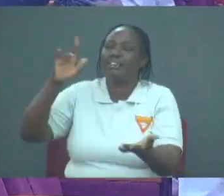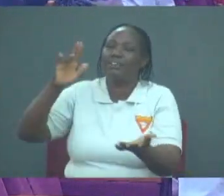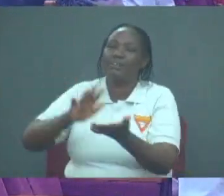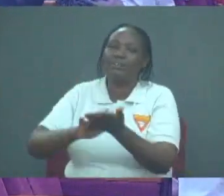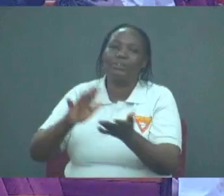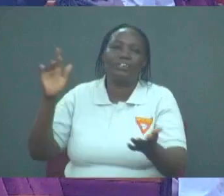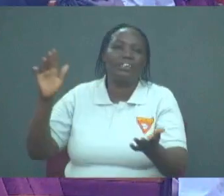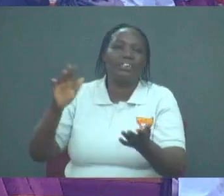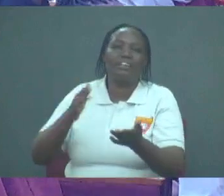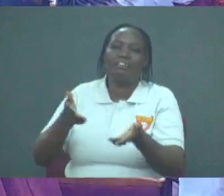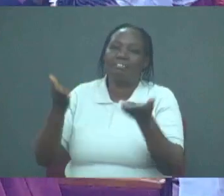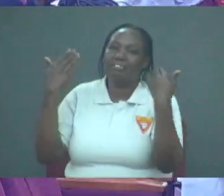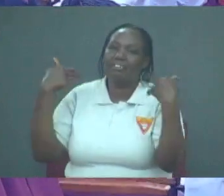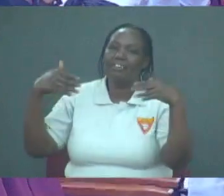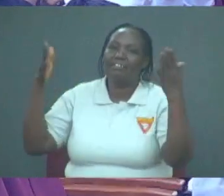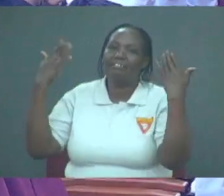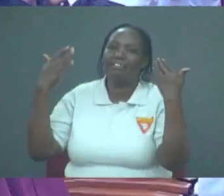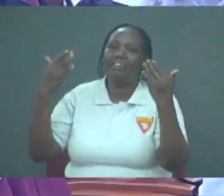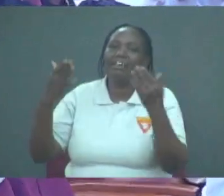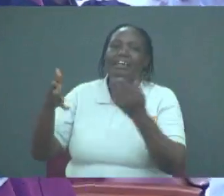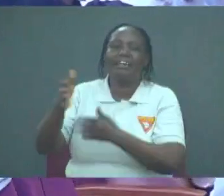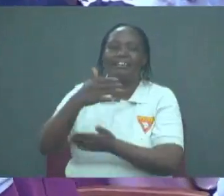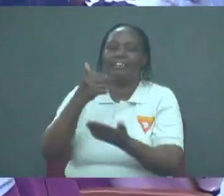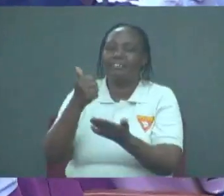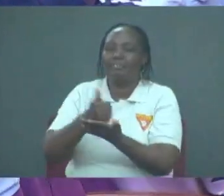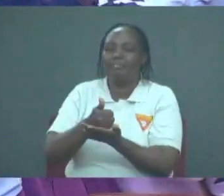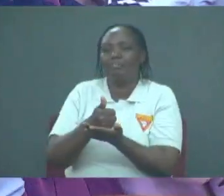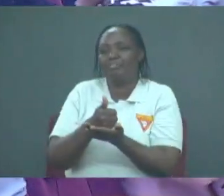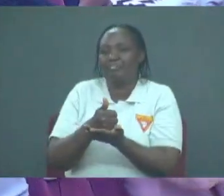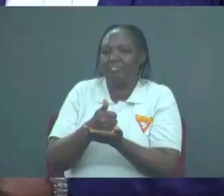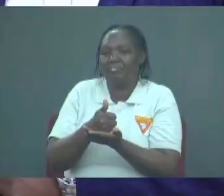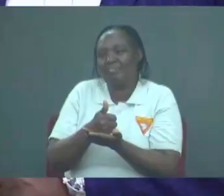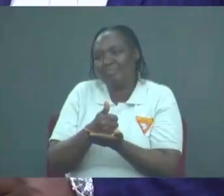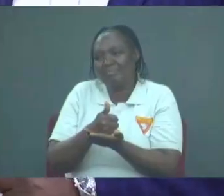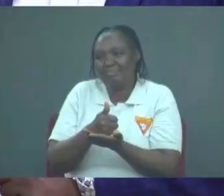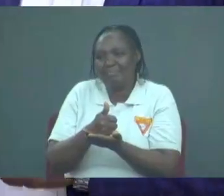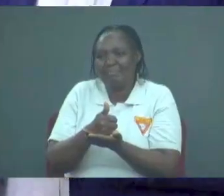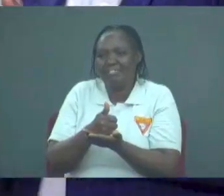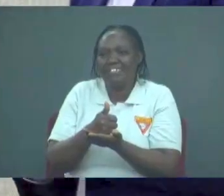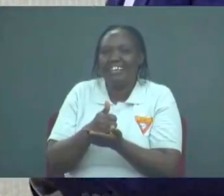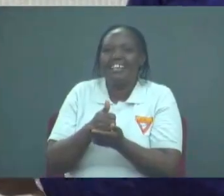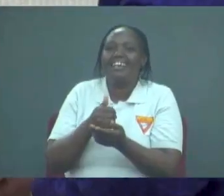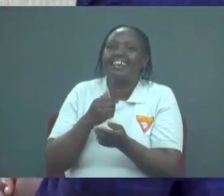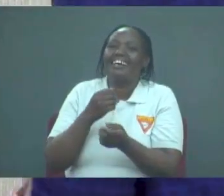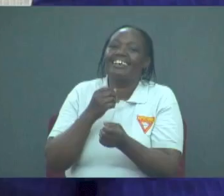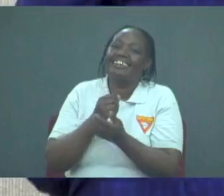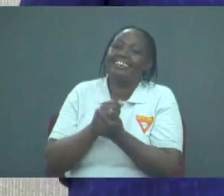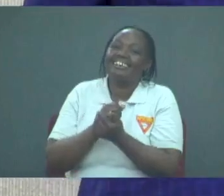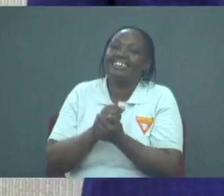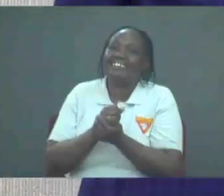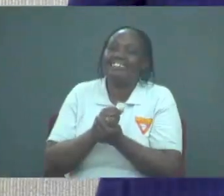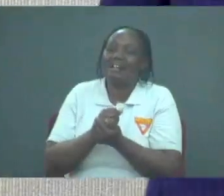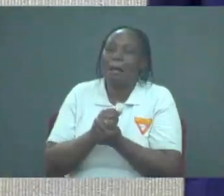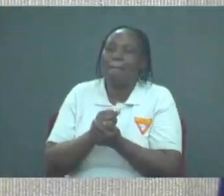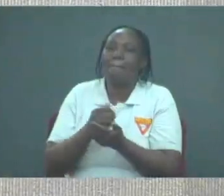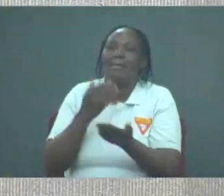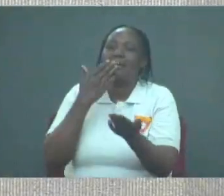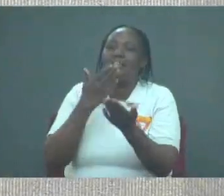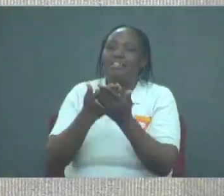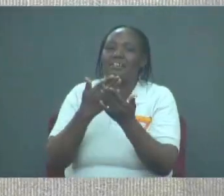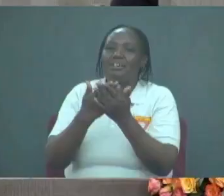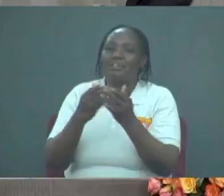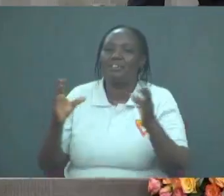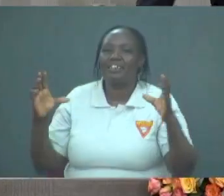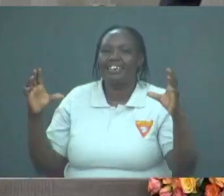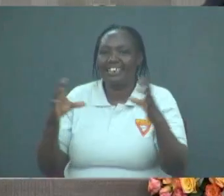forever and ever. Amen. Very well done. Thank you, class. I hope